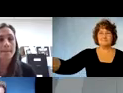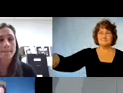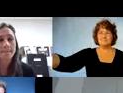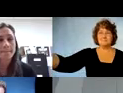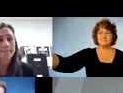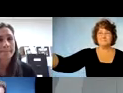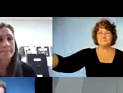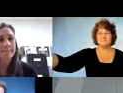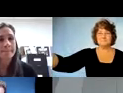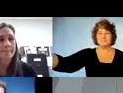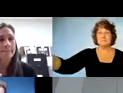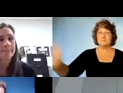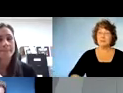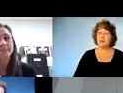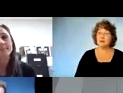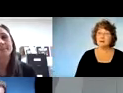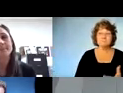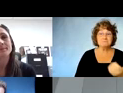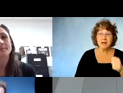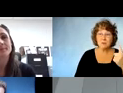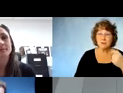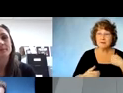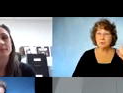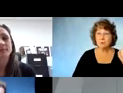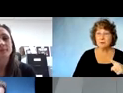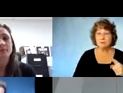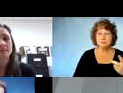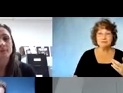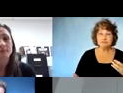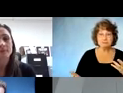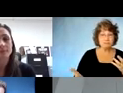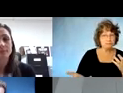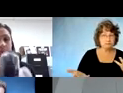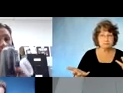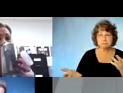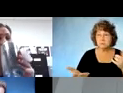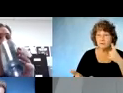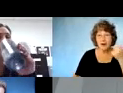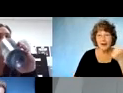i'd like to open it up if anyone has any questions um they'd like to ask of the team